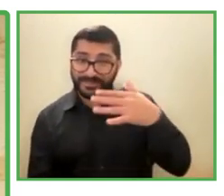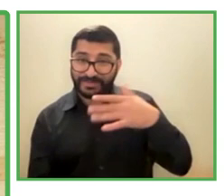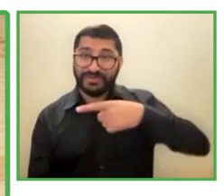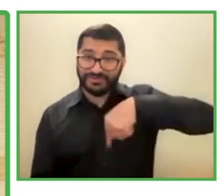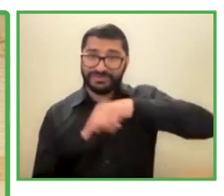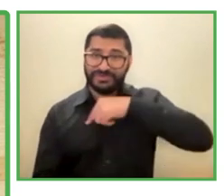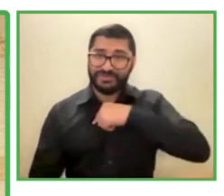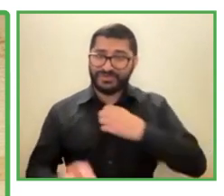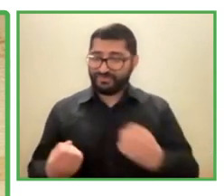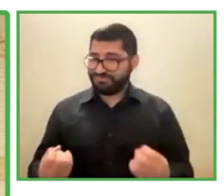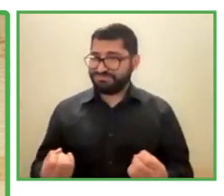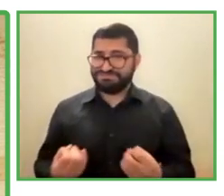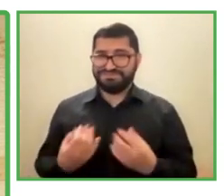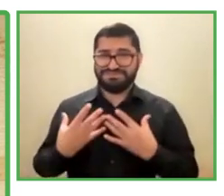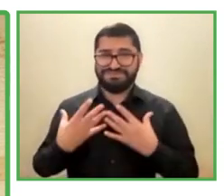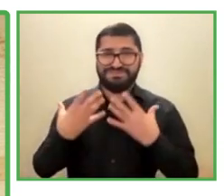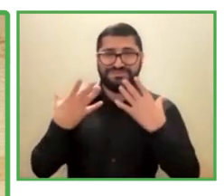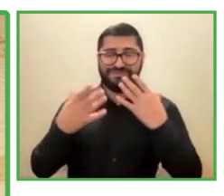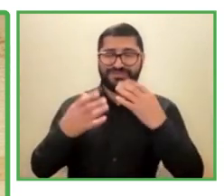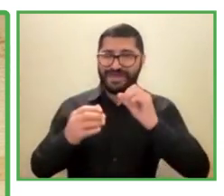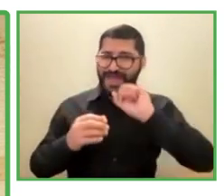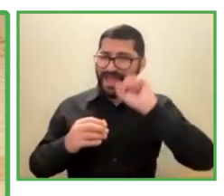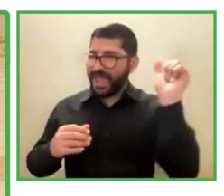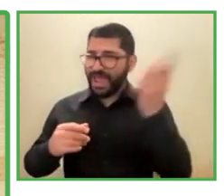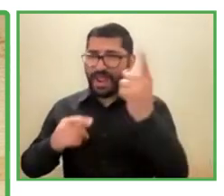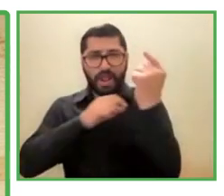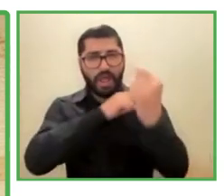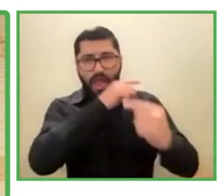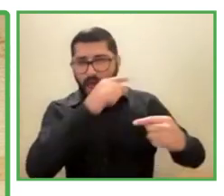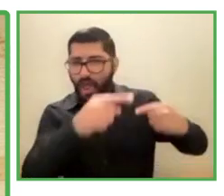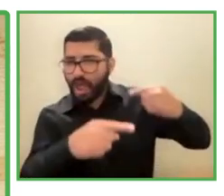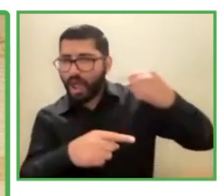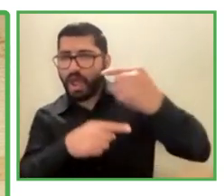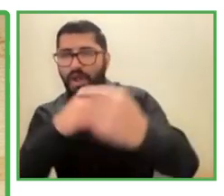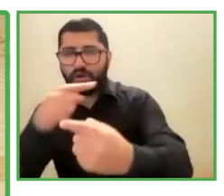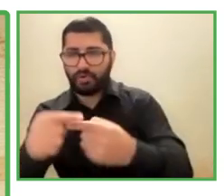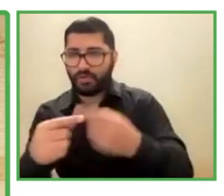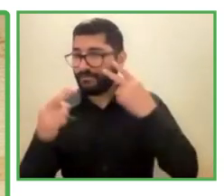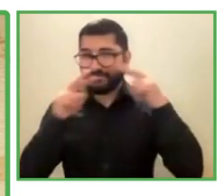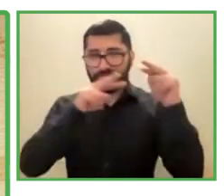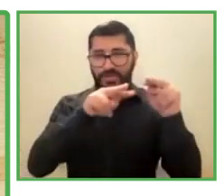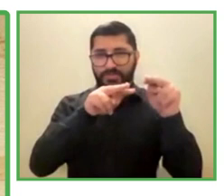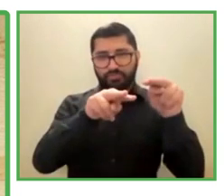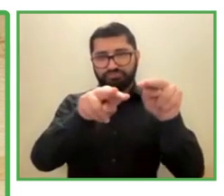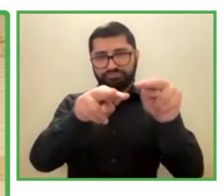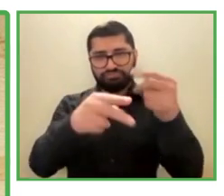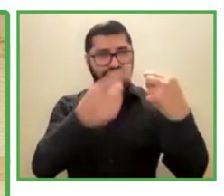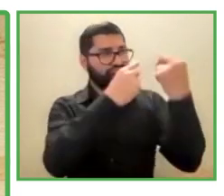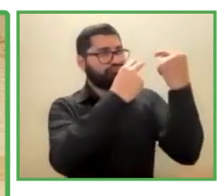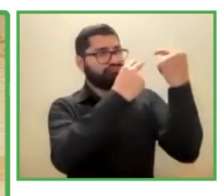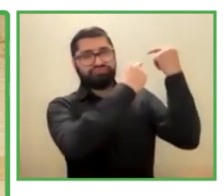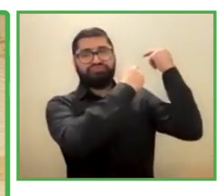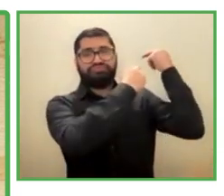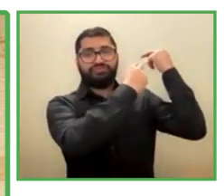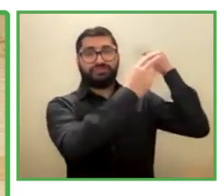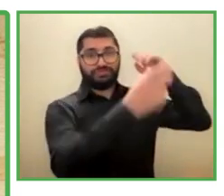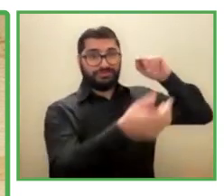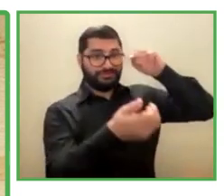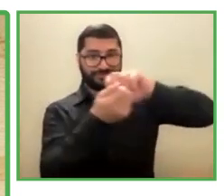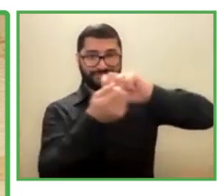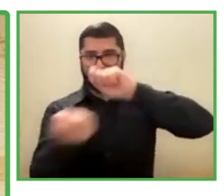Every year we see different stores and we're still surprised. As I said at the beginning,